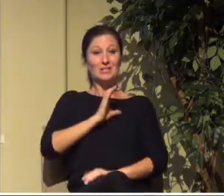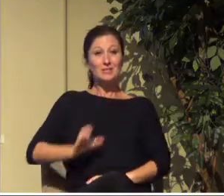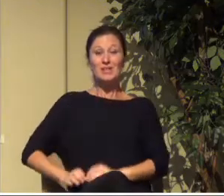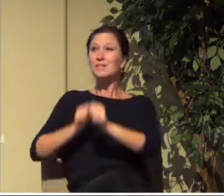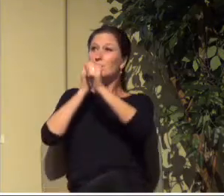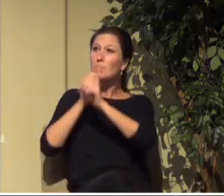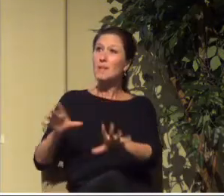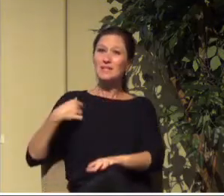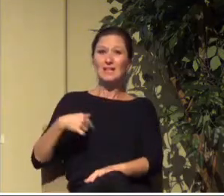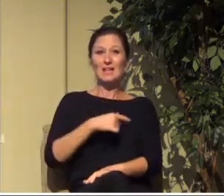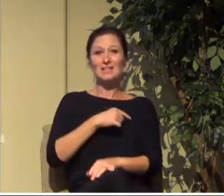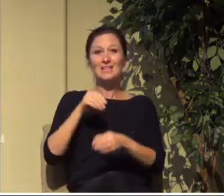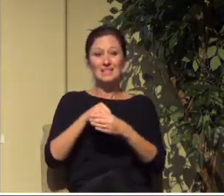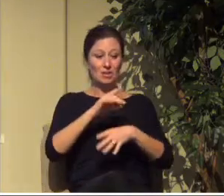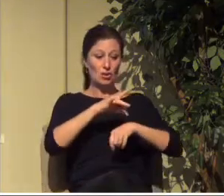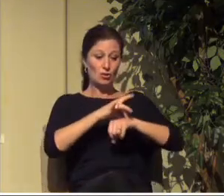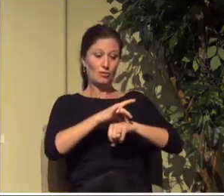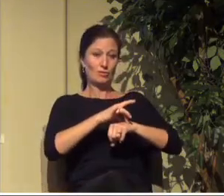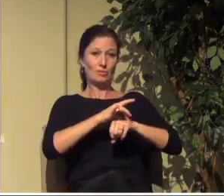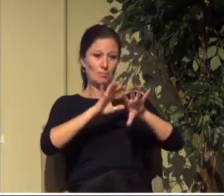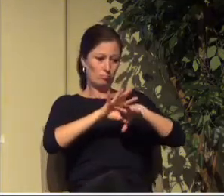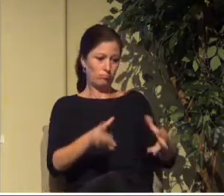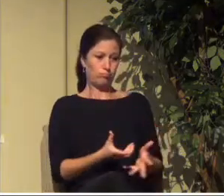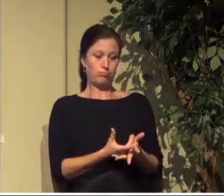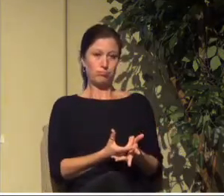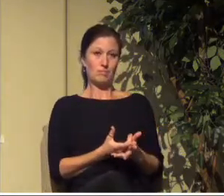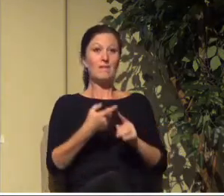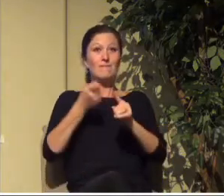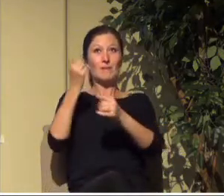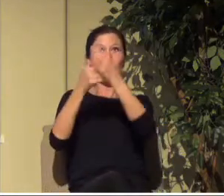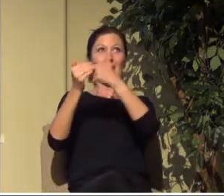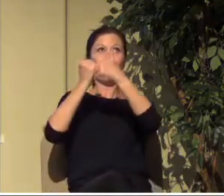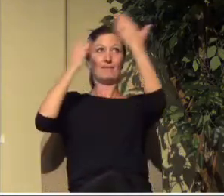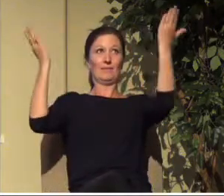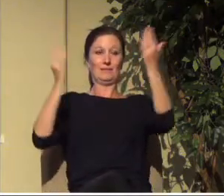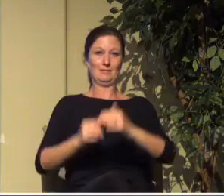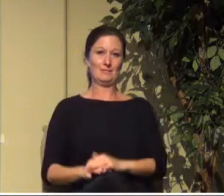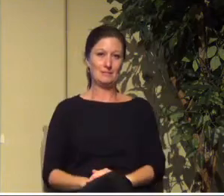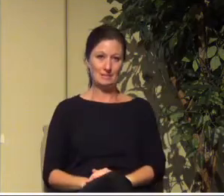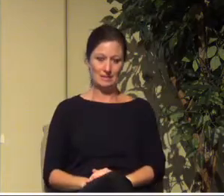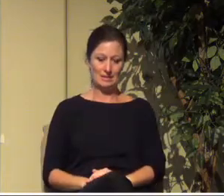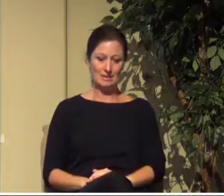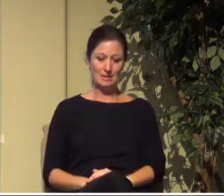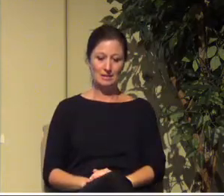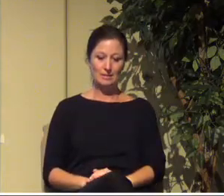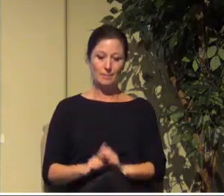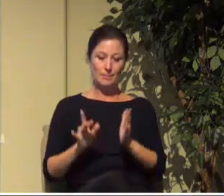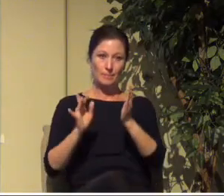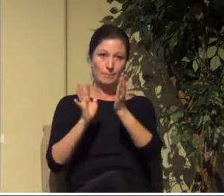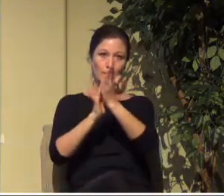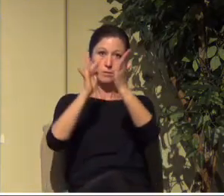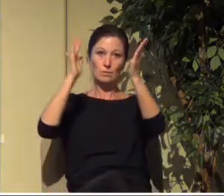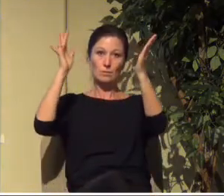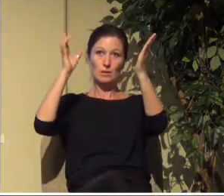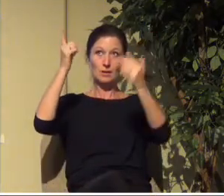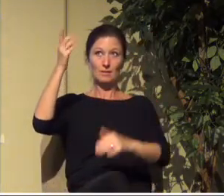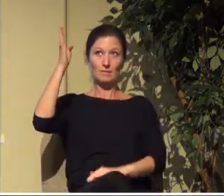with every spiritual blessing in Christ. The blessing or the glory of God